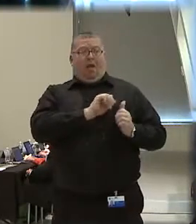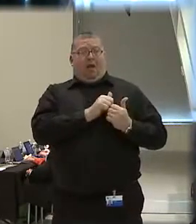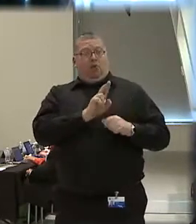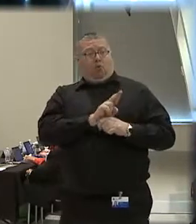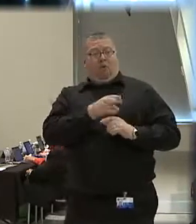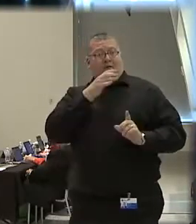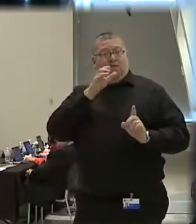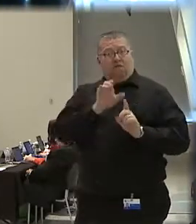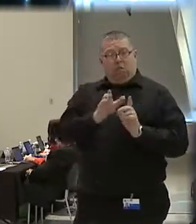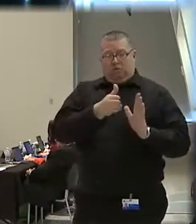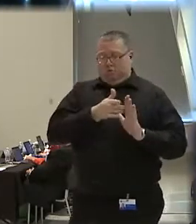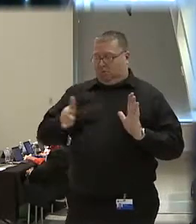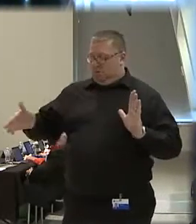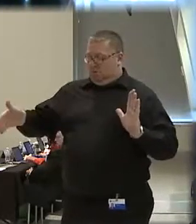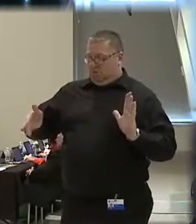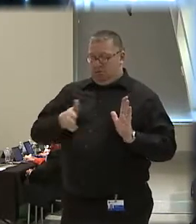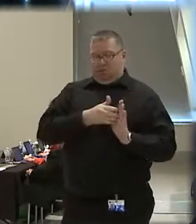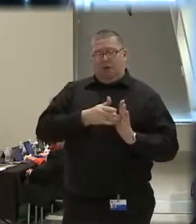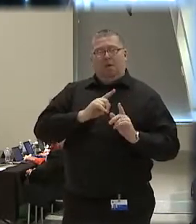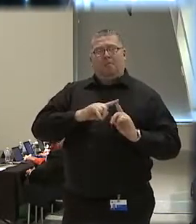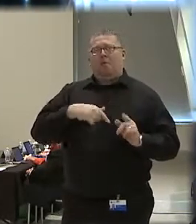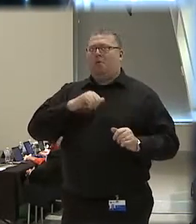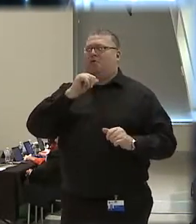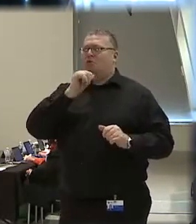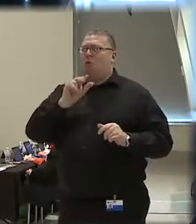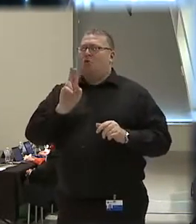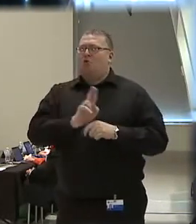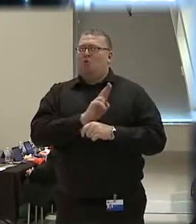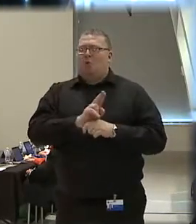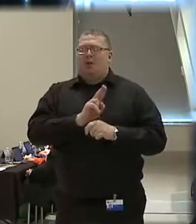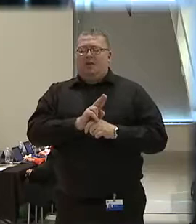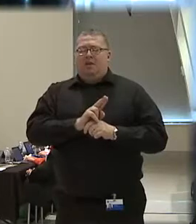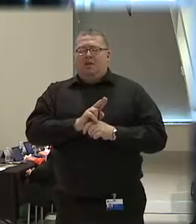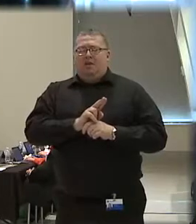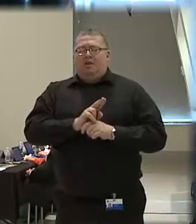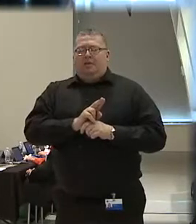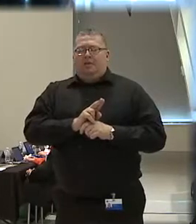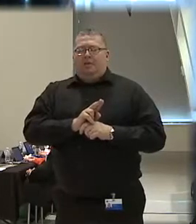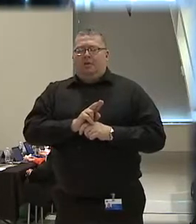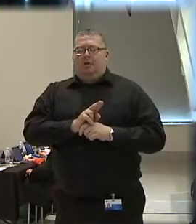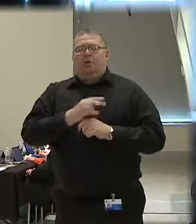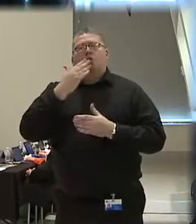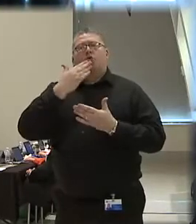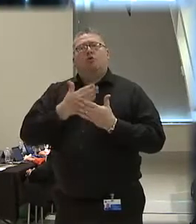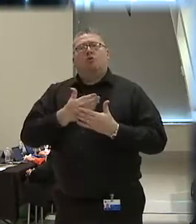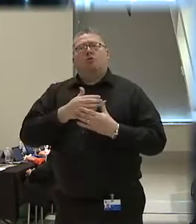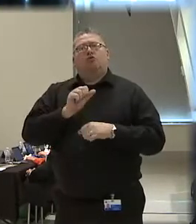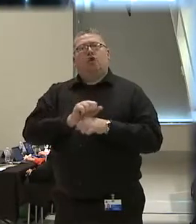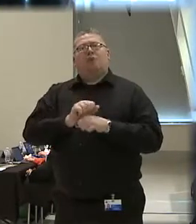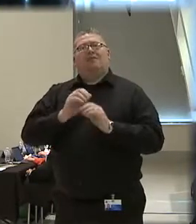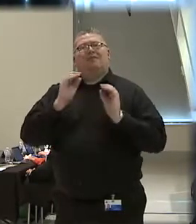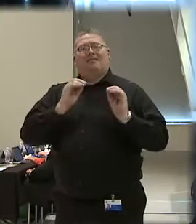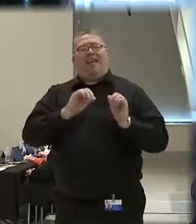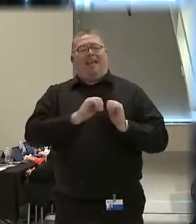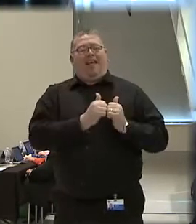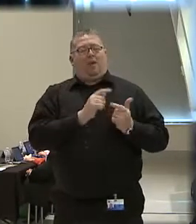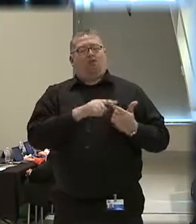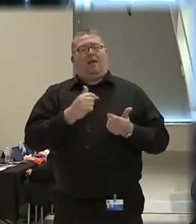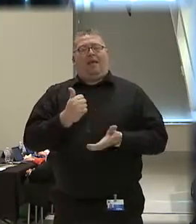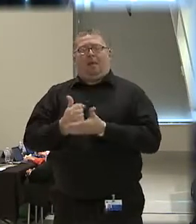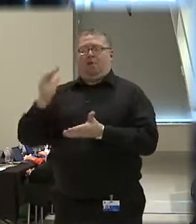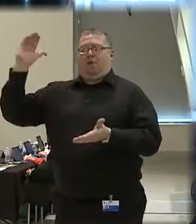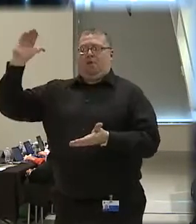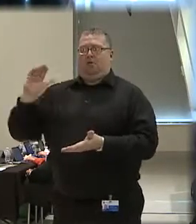of force continuum. What we don't do, and this really comes from Commissioner Ramsey, is we don't do a good job of teaching them how to bring it down